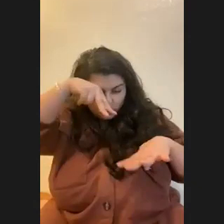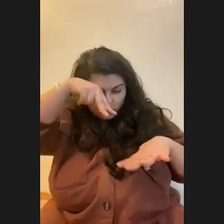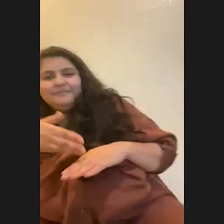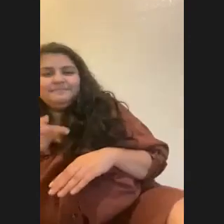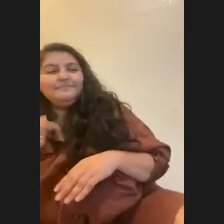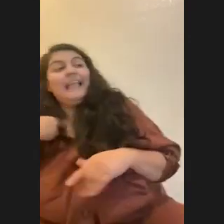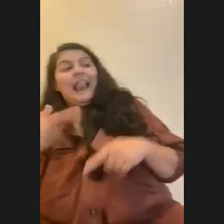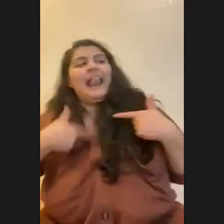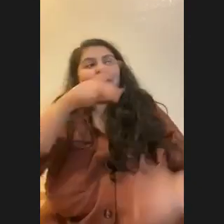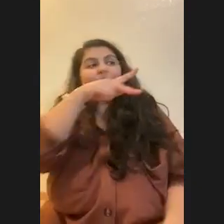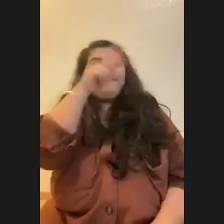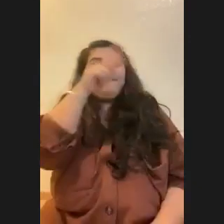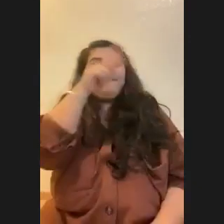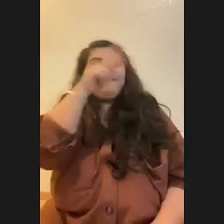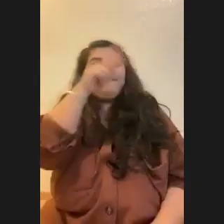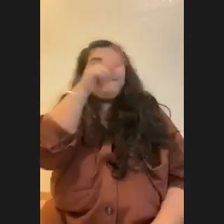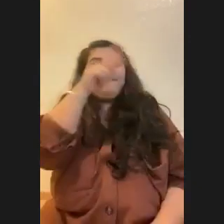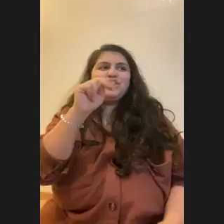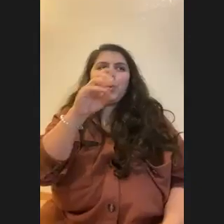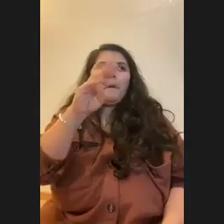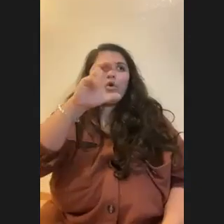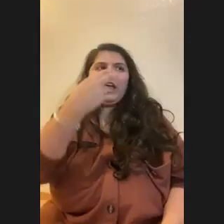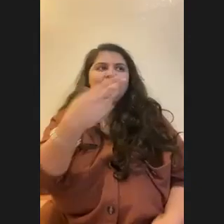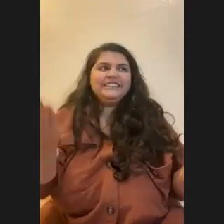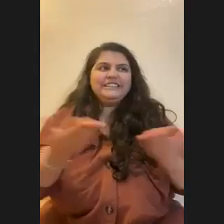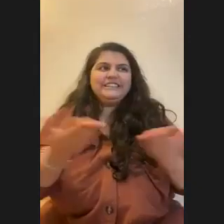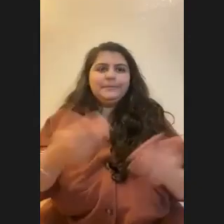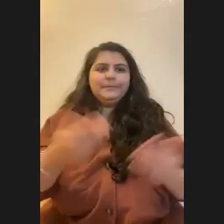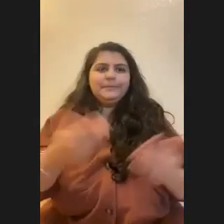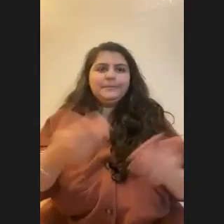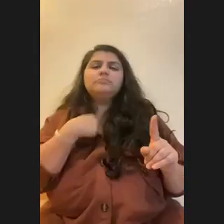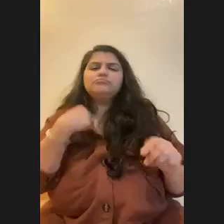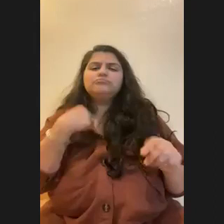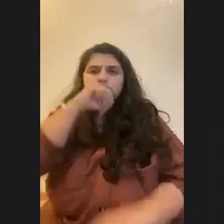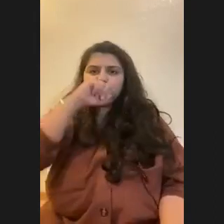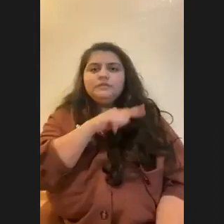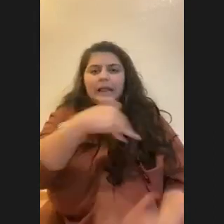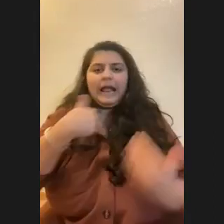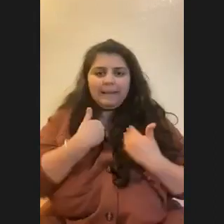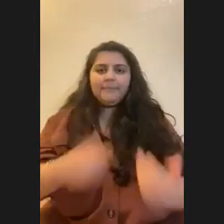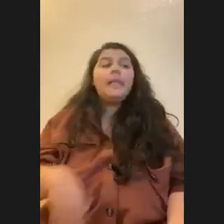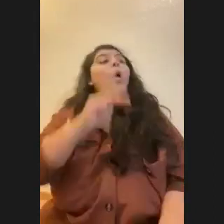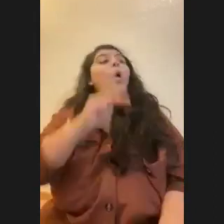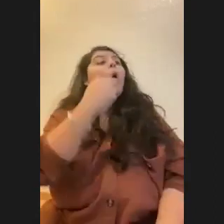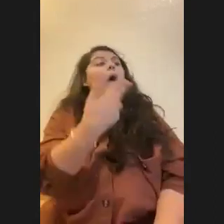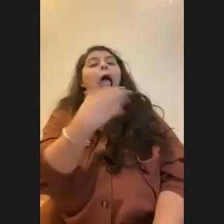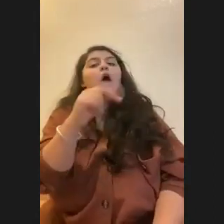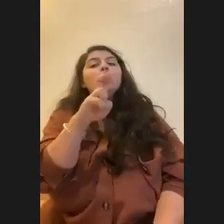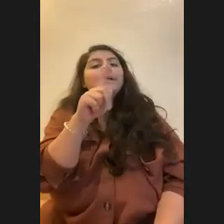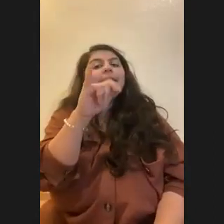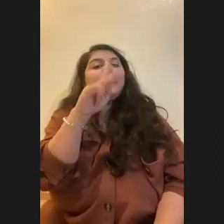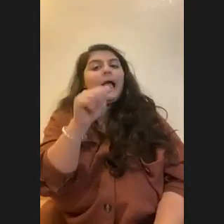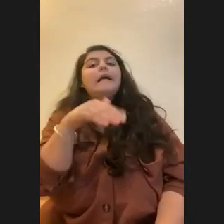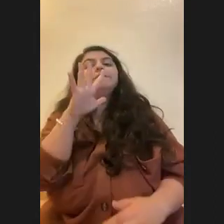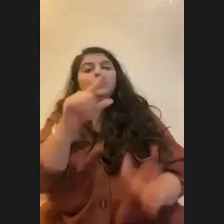don't have a single nudibranch here, but they're really, really, really cool. Love those animals. Um, we got a question from Noah and, uh, Ritika in fifth grade.